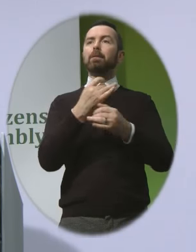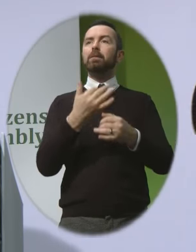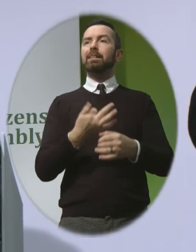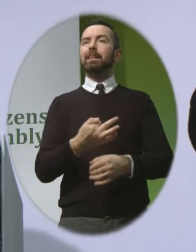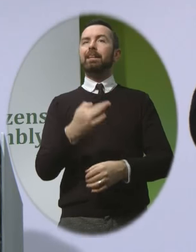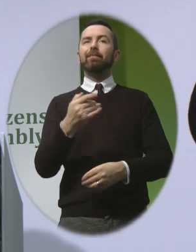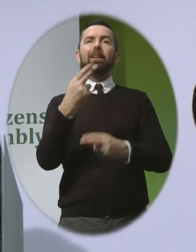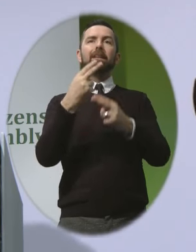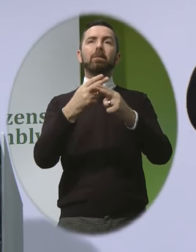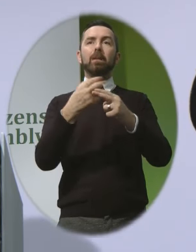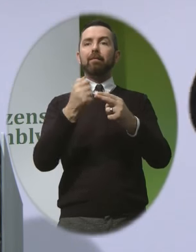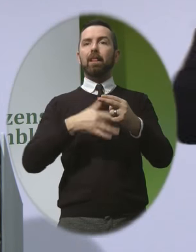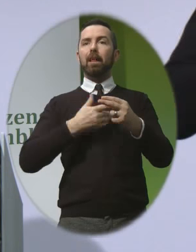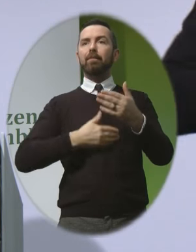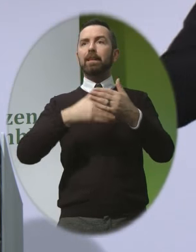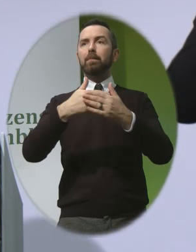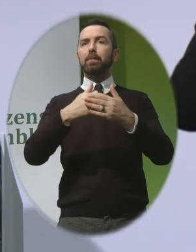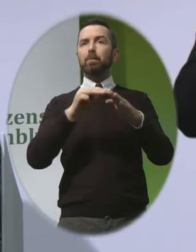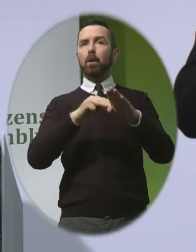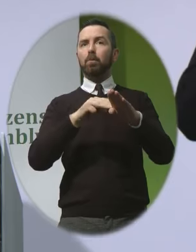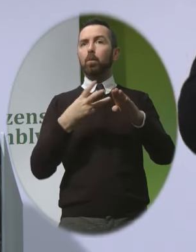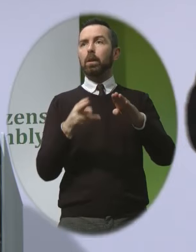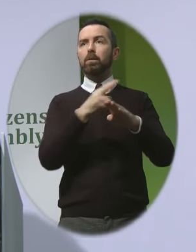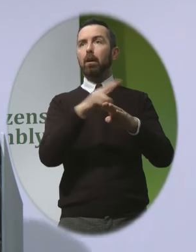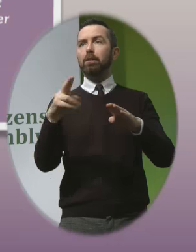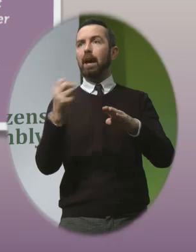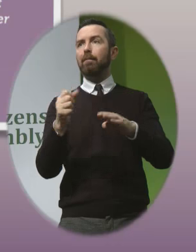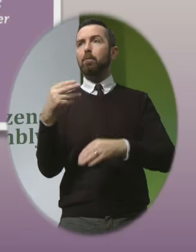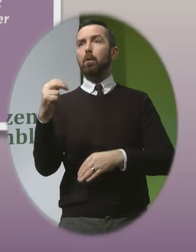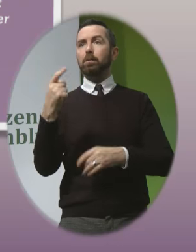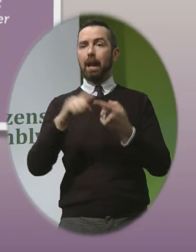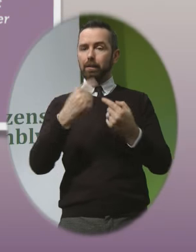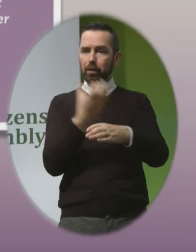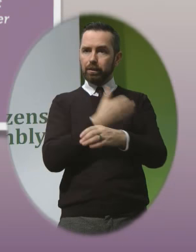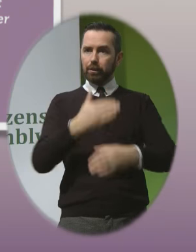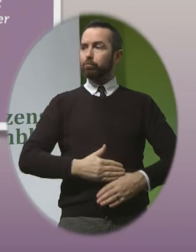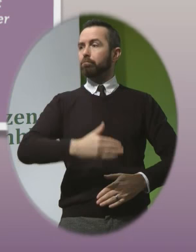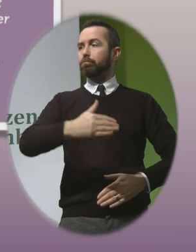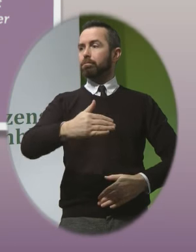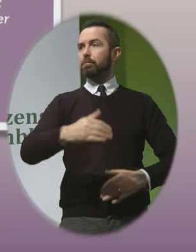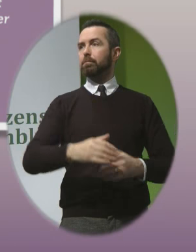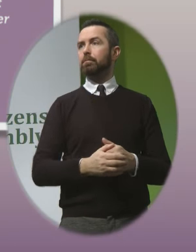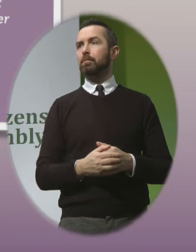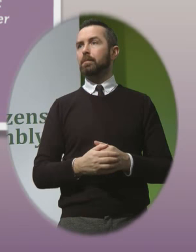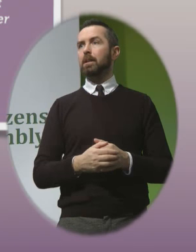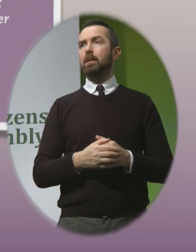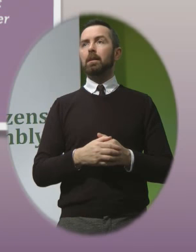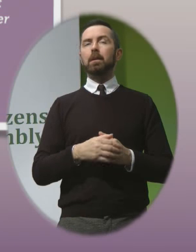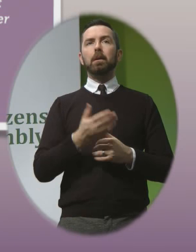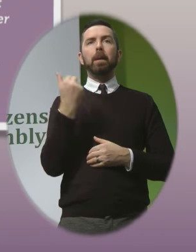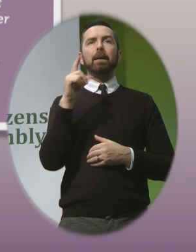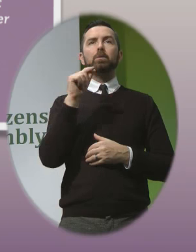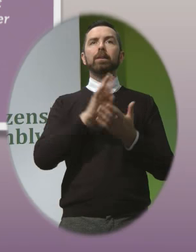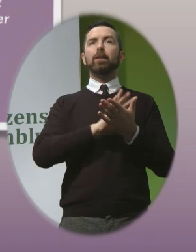life limiting condition do not have an abortion and could do continue to carry their babies One 2013 study from Cork